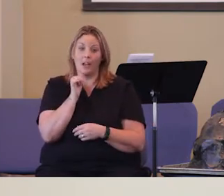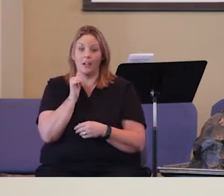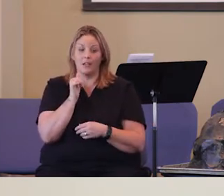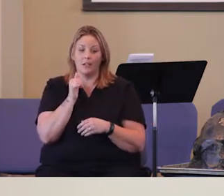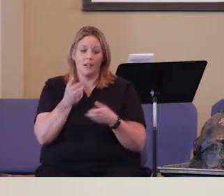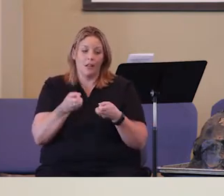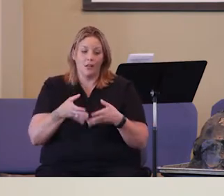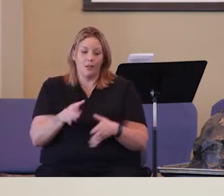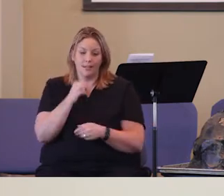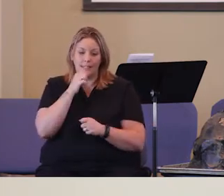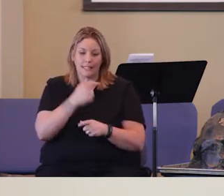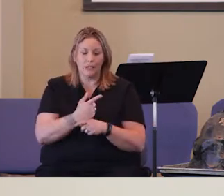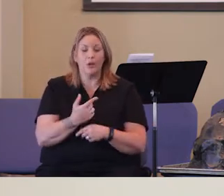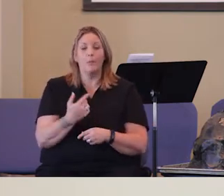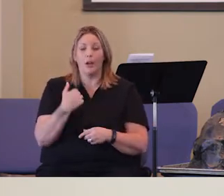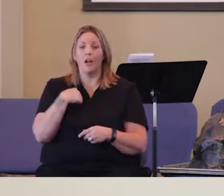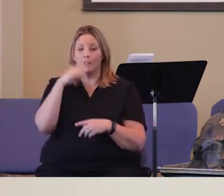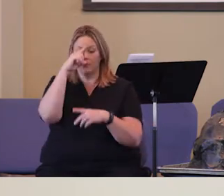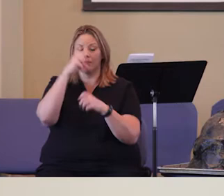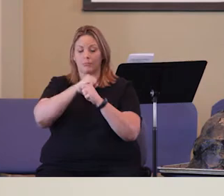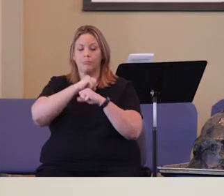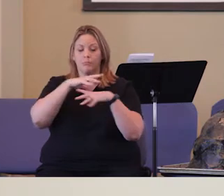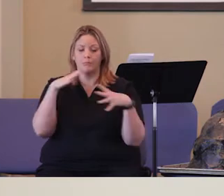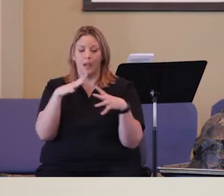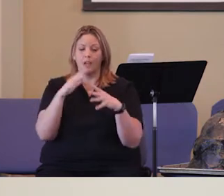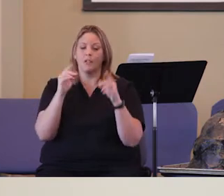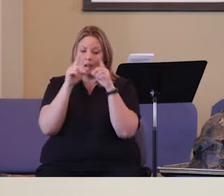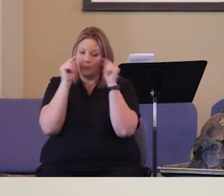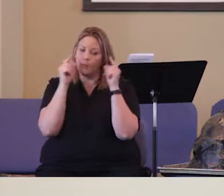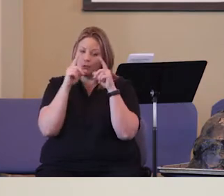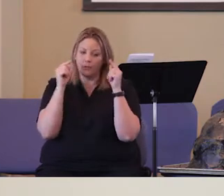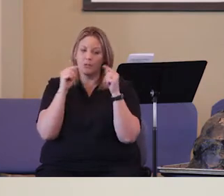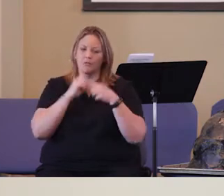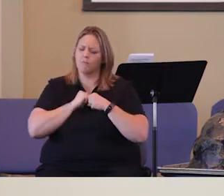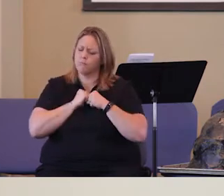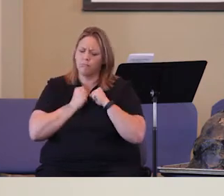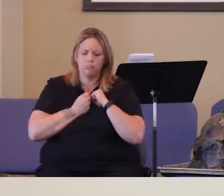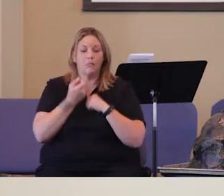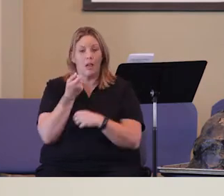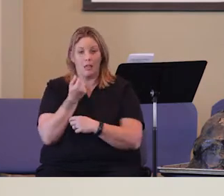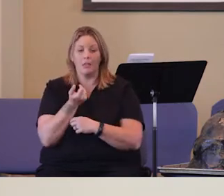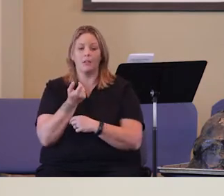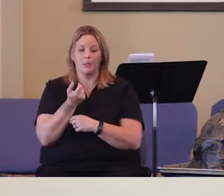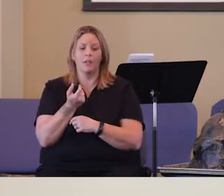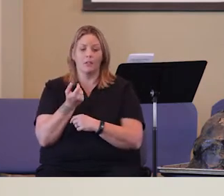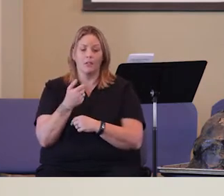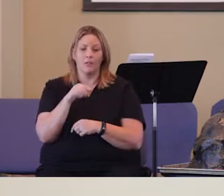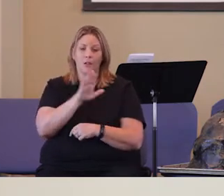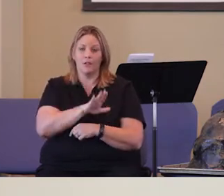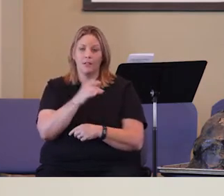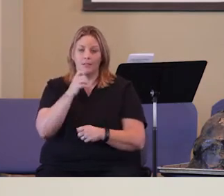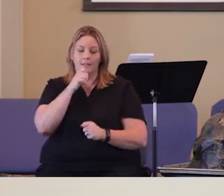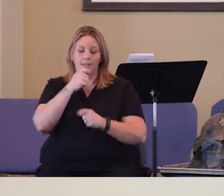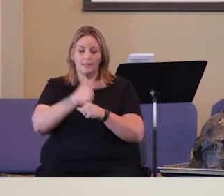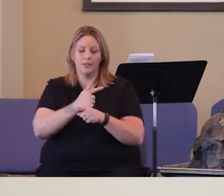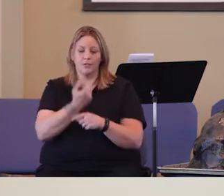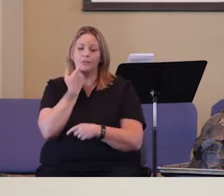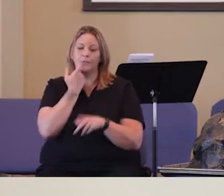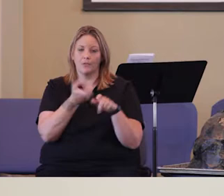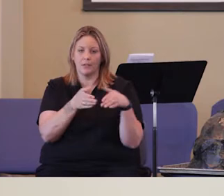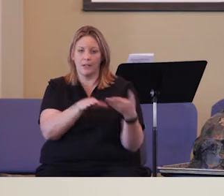I don't know if, I've never, I haven't lost a sister. But I can imagine Moses was going through some sort of grief over his sister just dying.